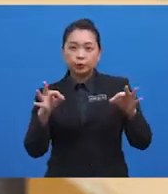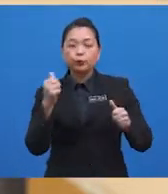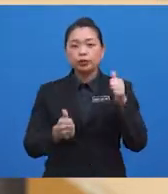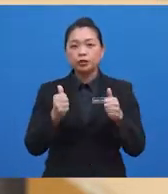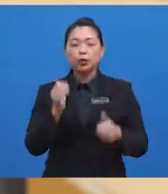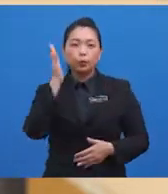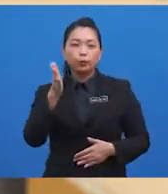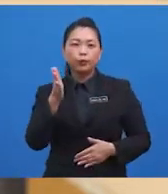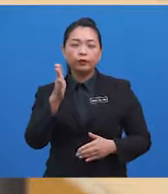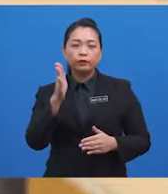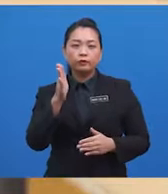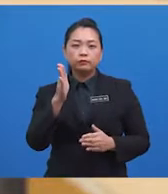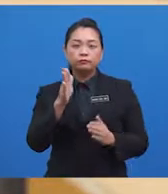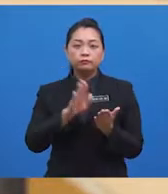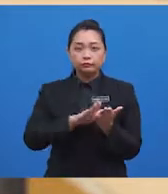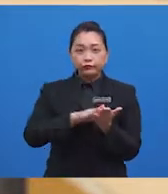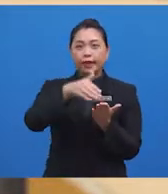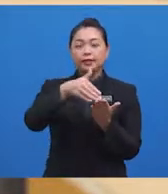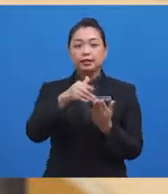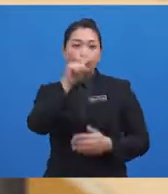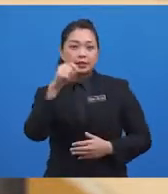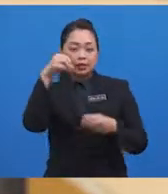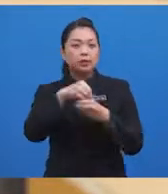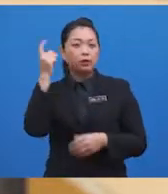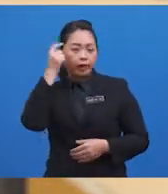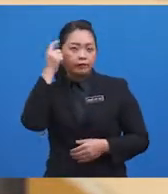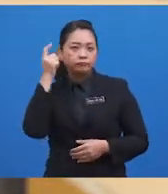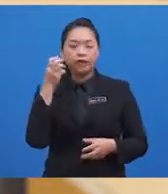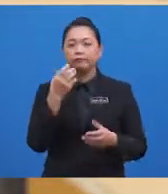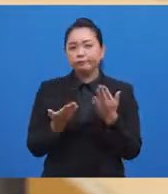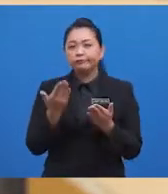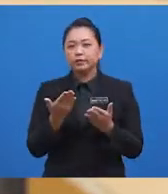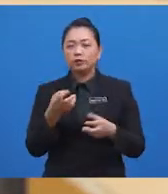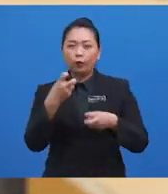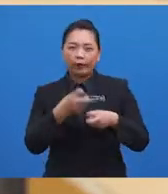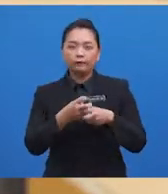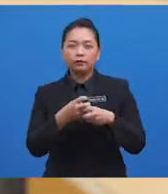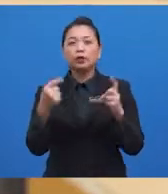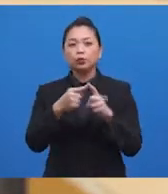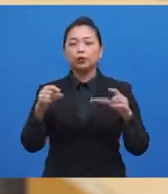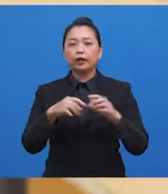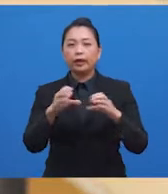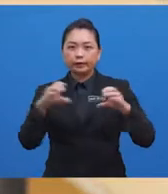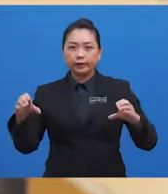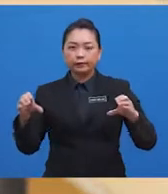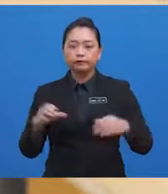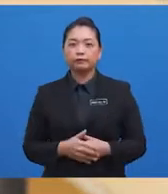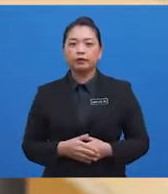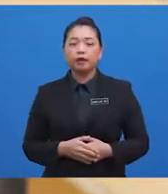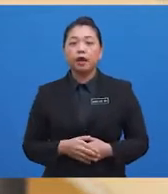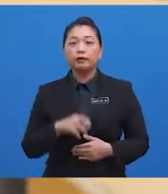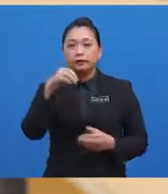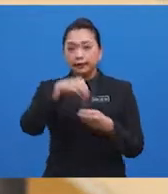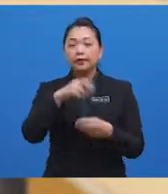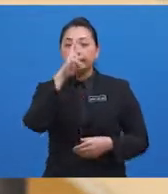raise questions in your head and also quite difficult to comprehend. The statements highlighted in red